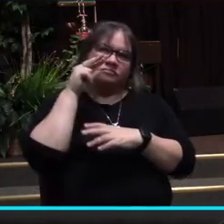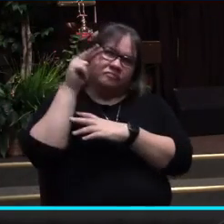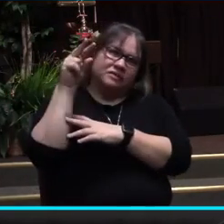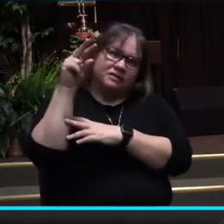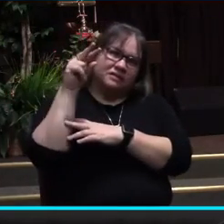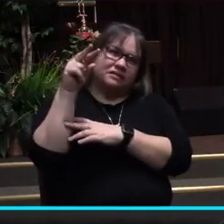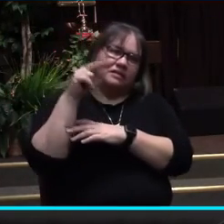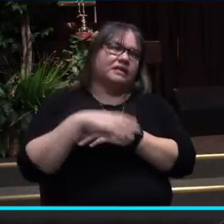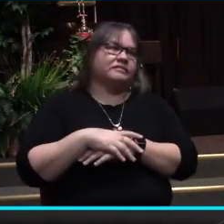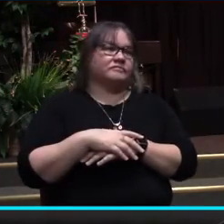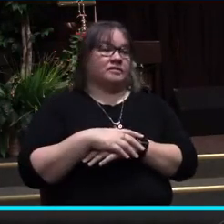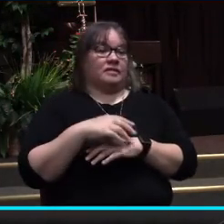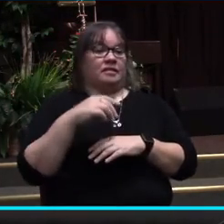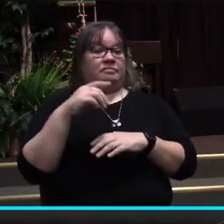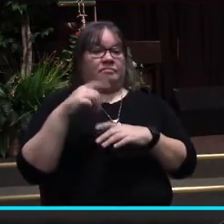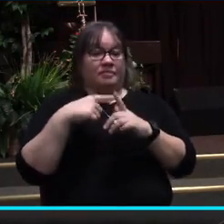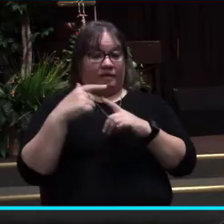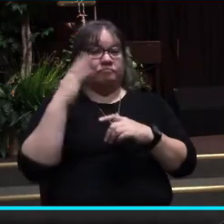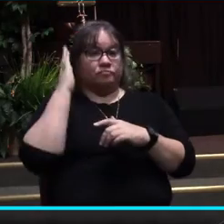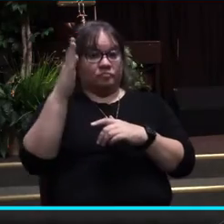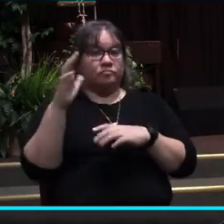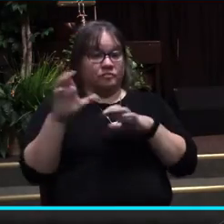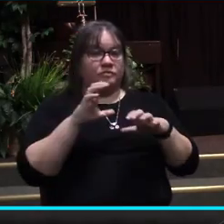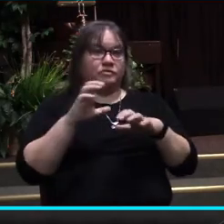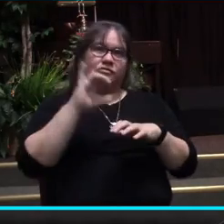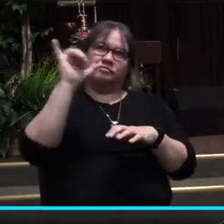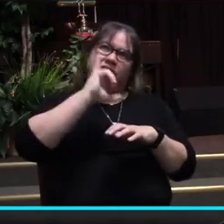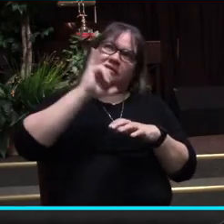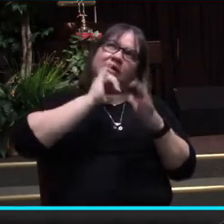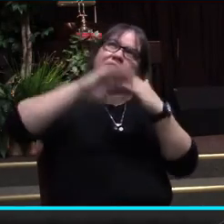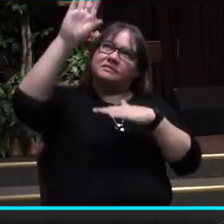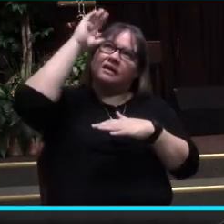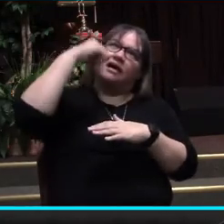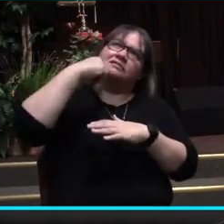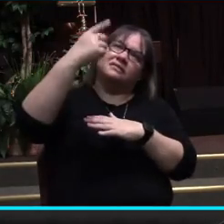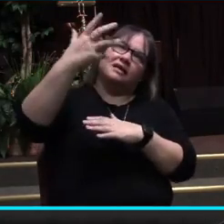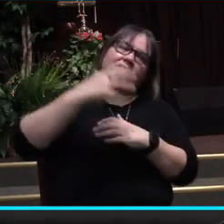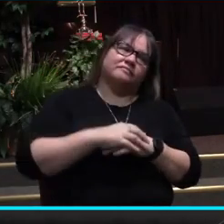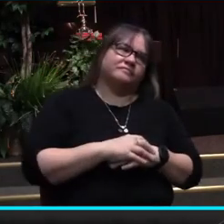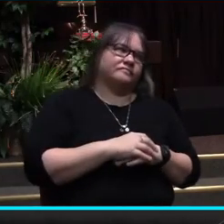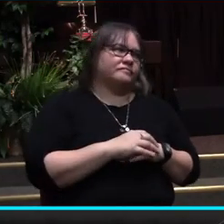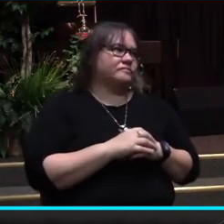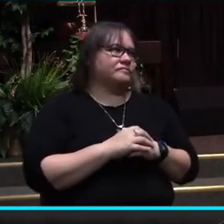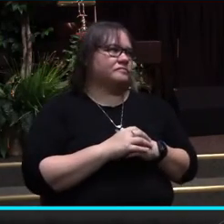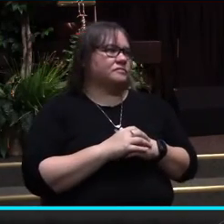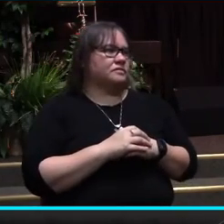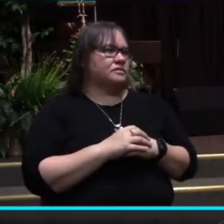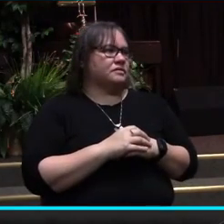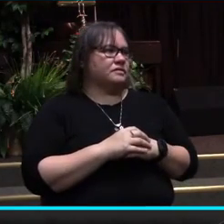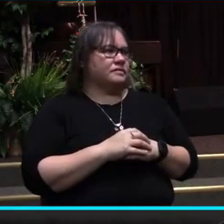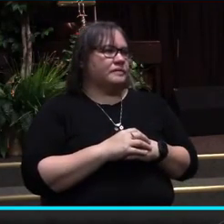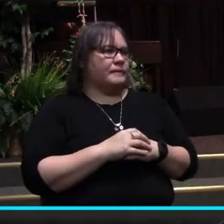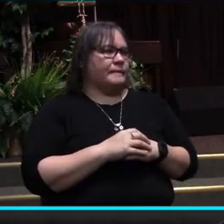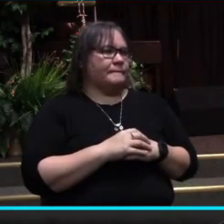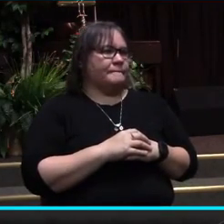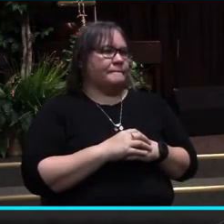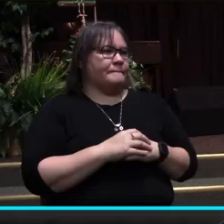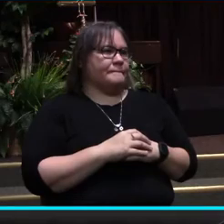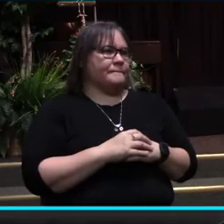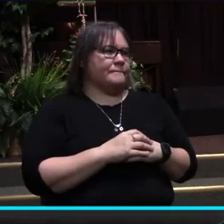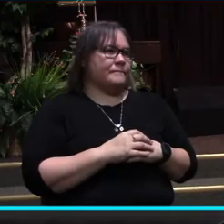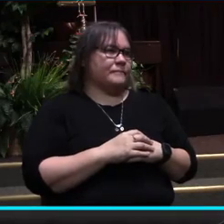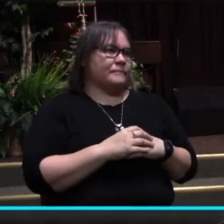likely do as God says. Part of the reason we go to extremes today